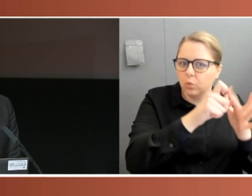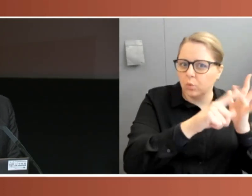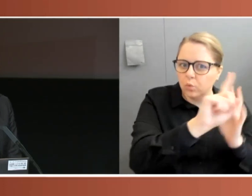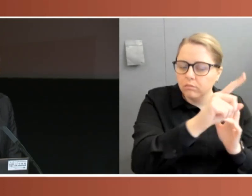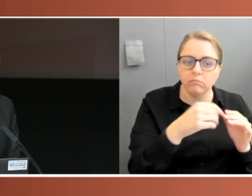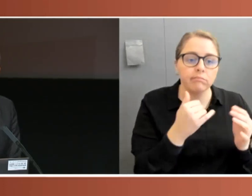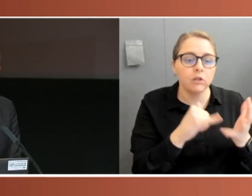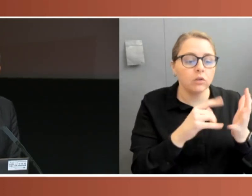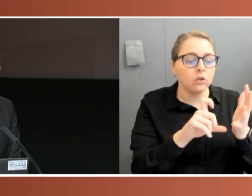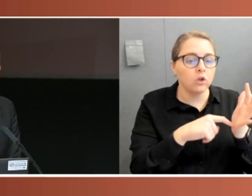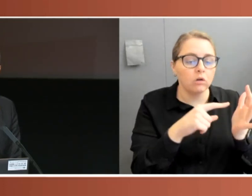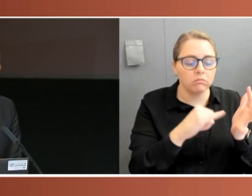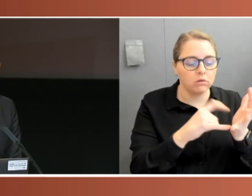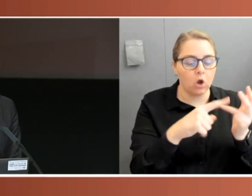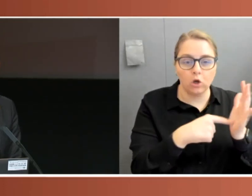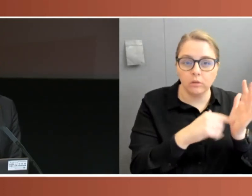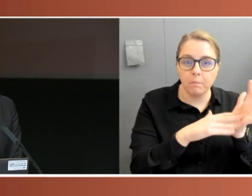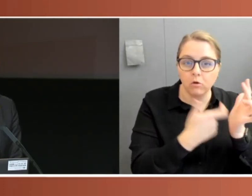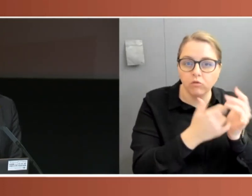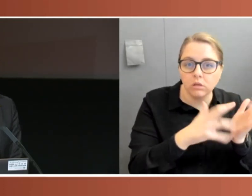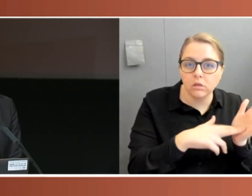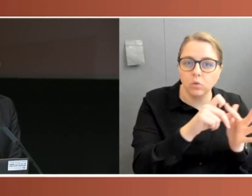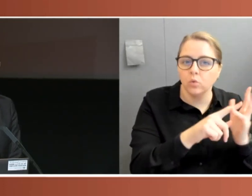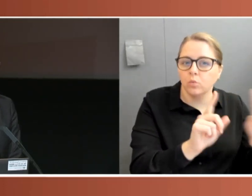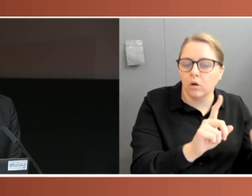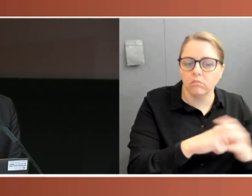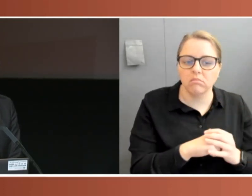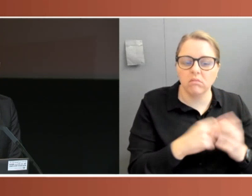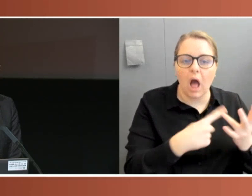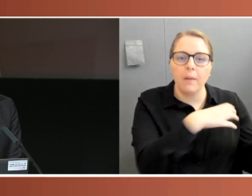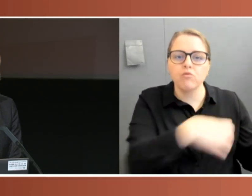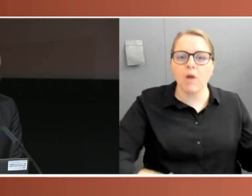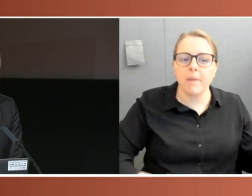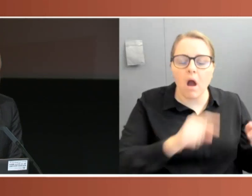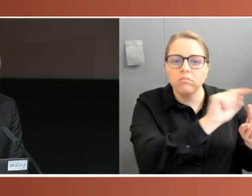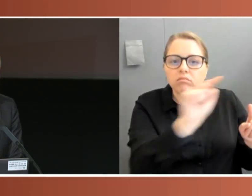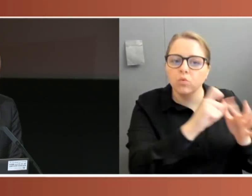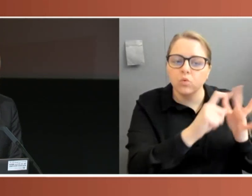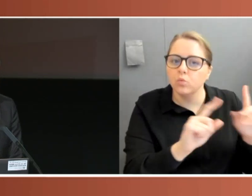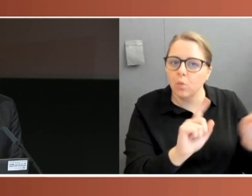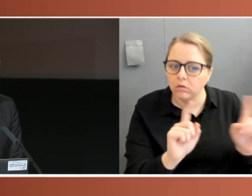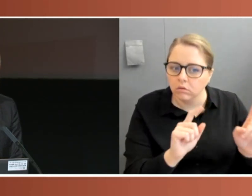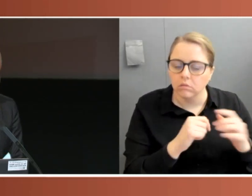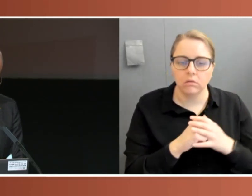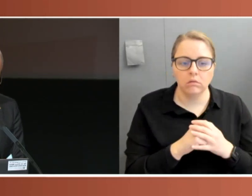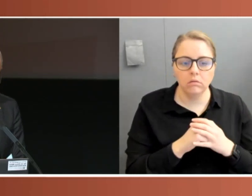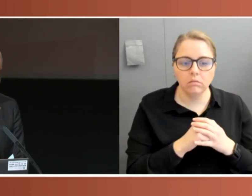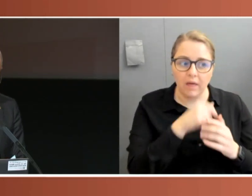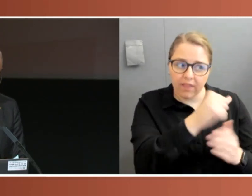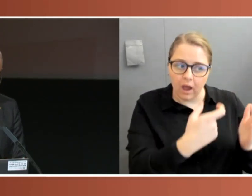What did our premiers do? What, on the other hand, did parliament do? What should its role have been during this time?